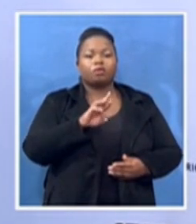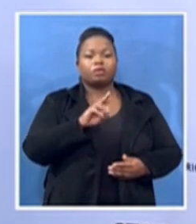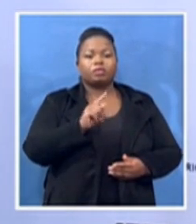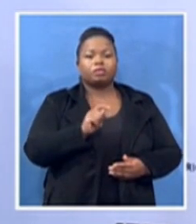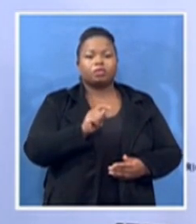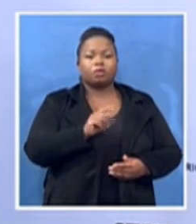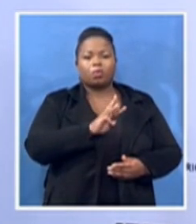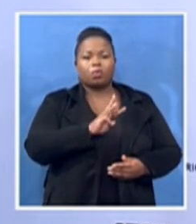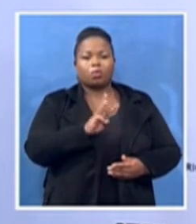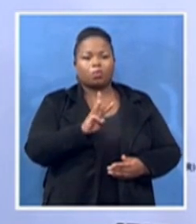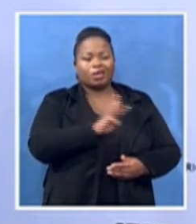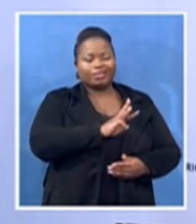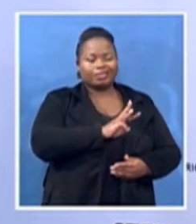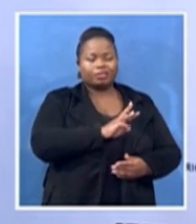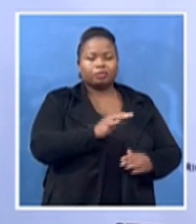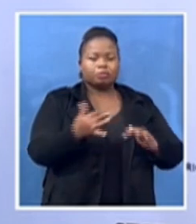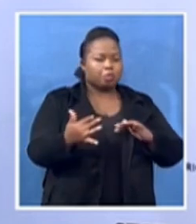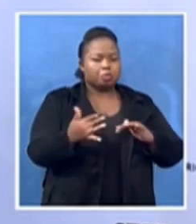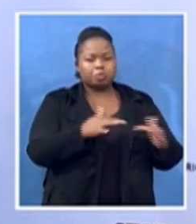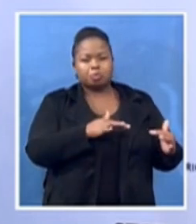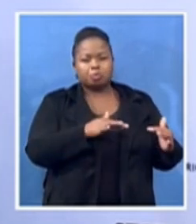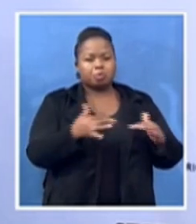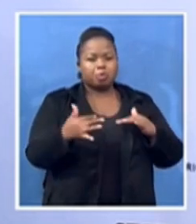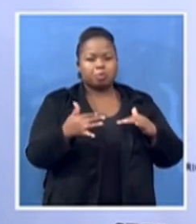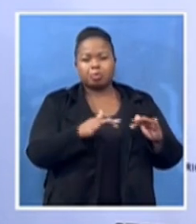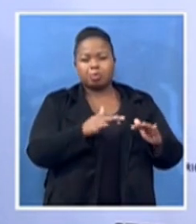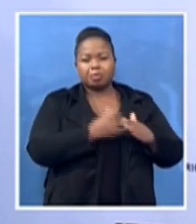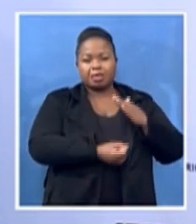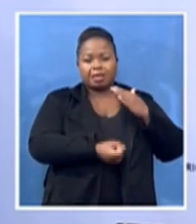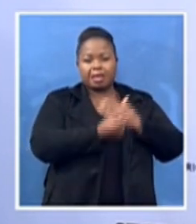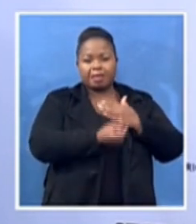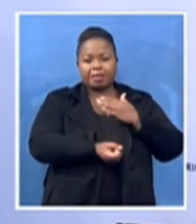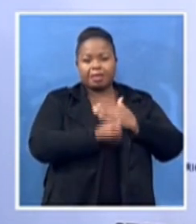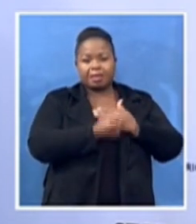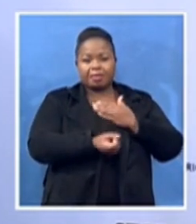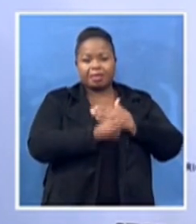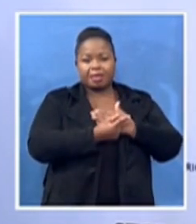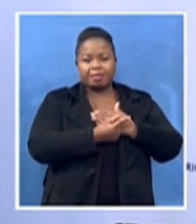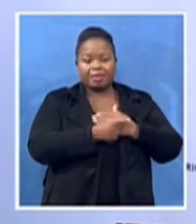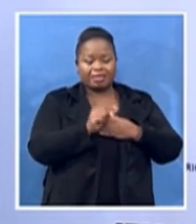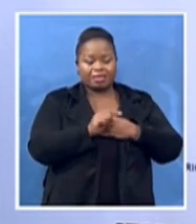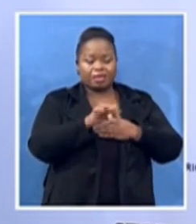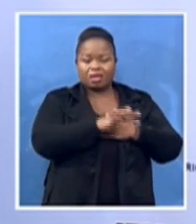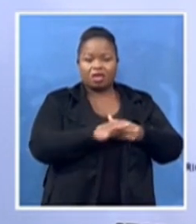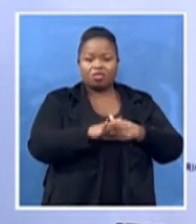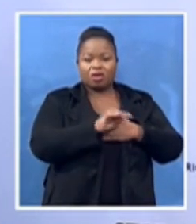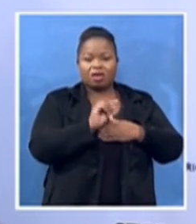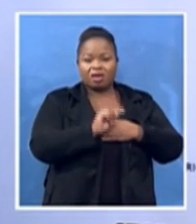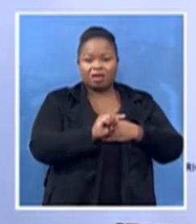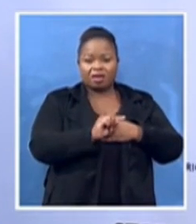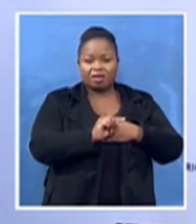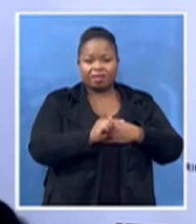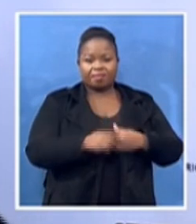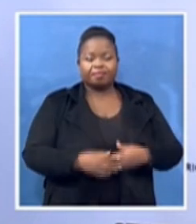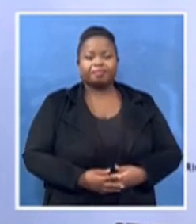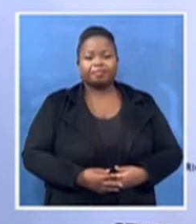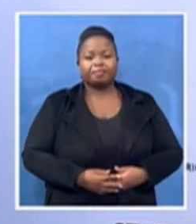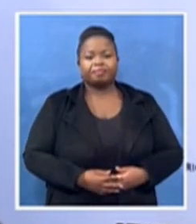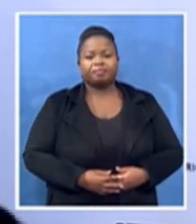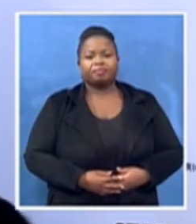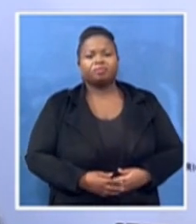waged around that area. And so you can see, she came from